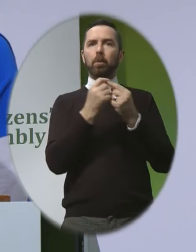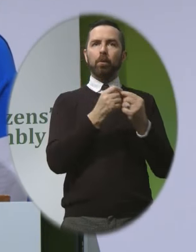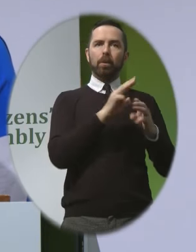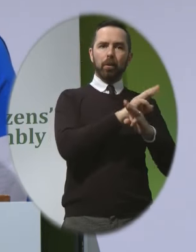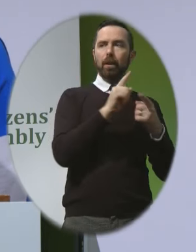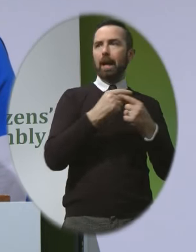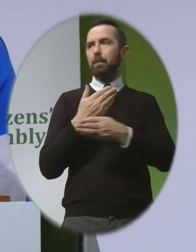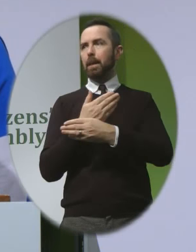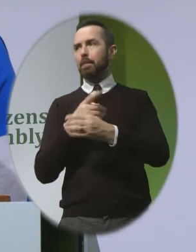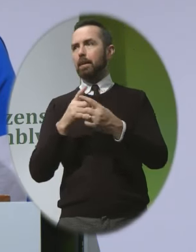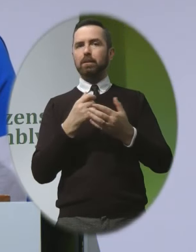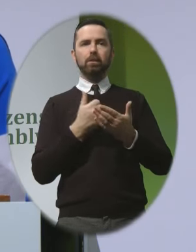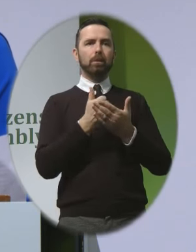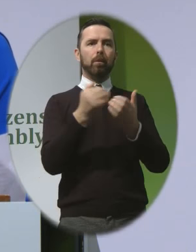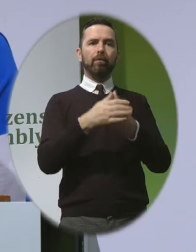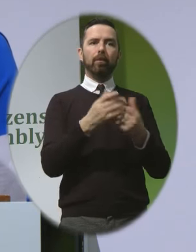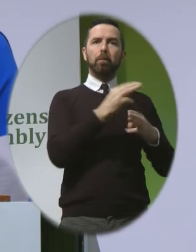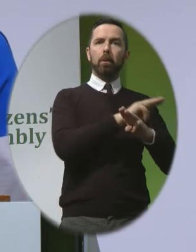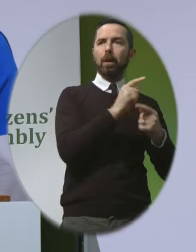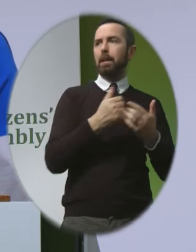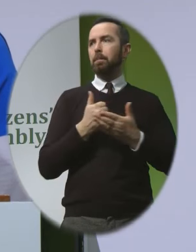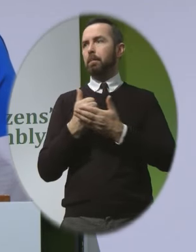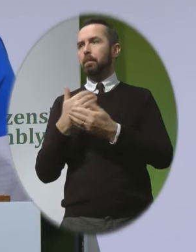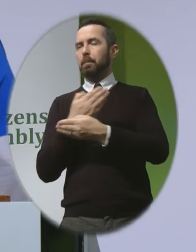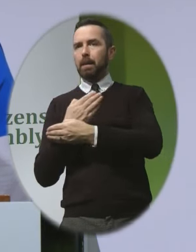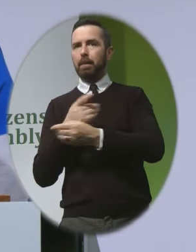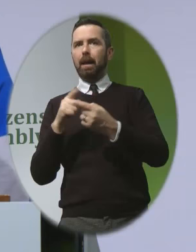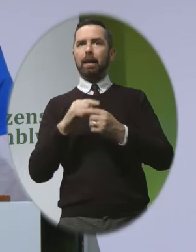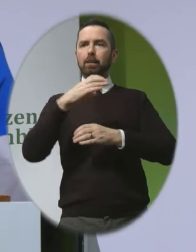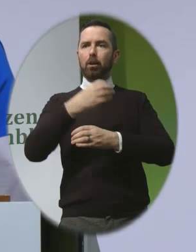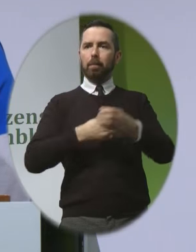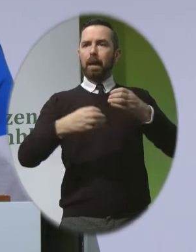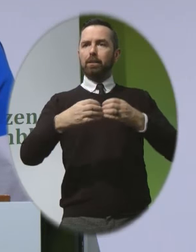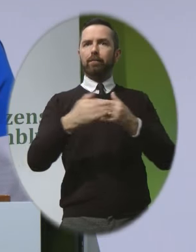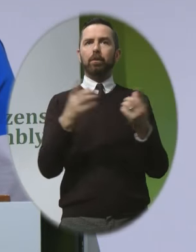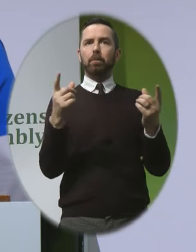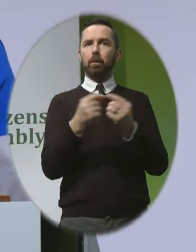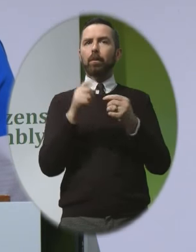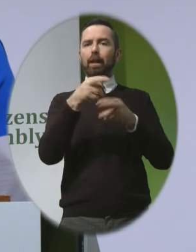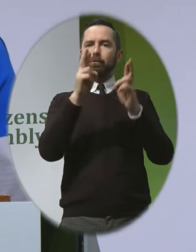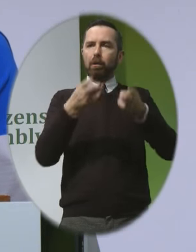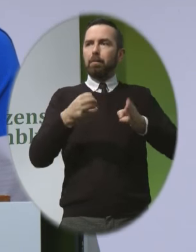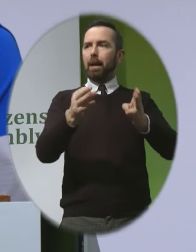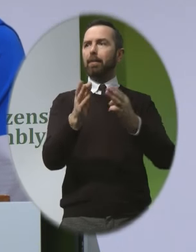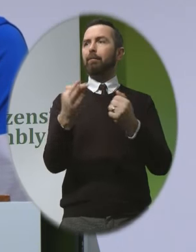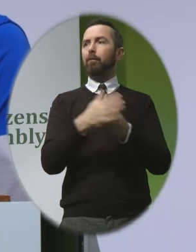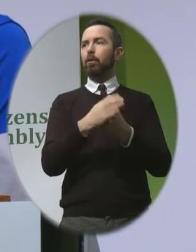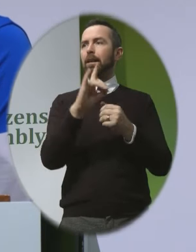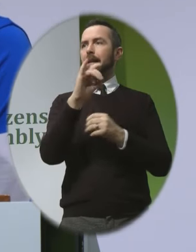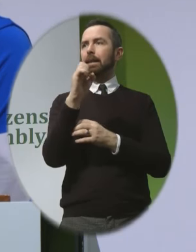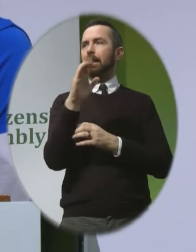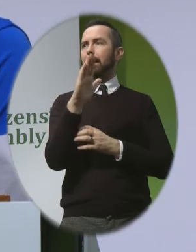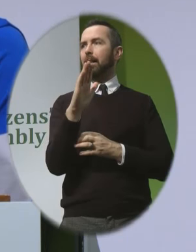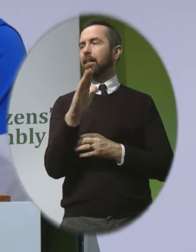support for both mother and baby compassion for both mother and baby is a pathway to healing we in this